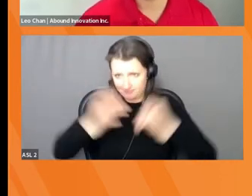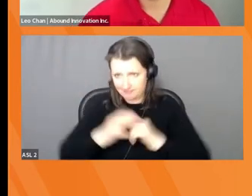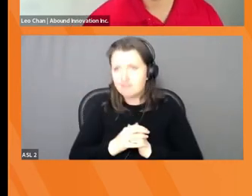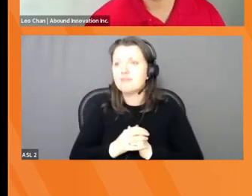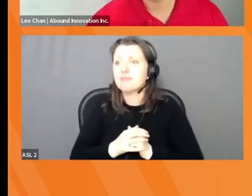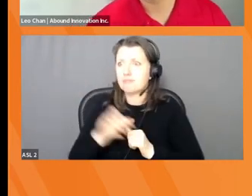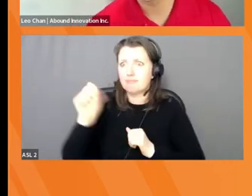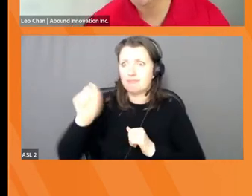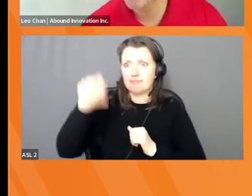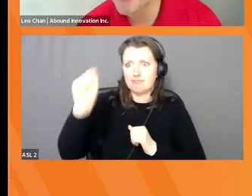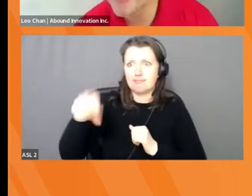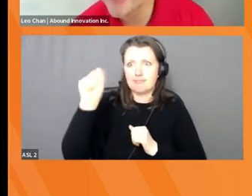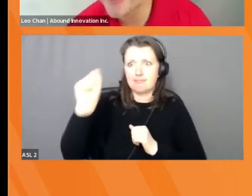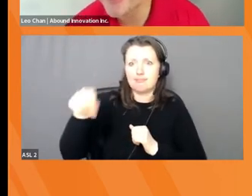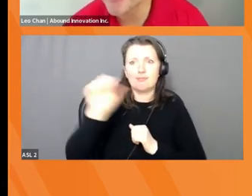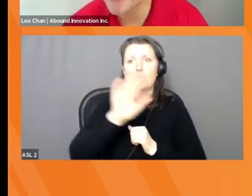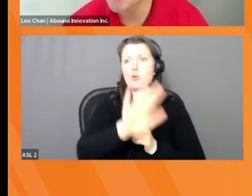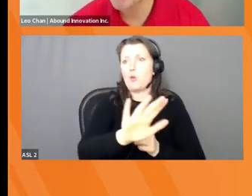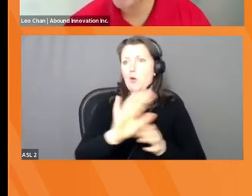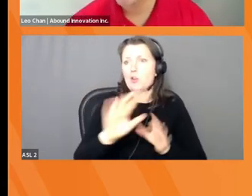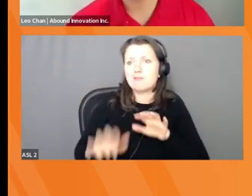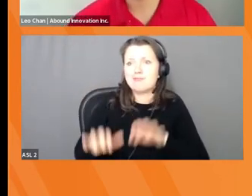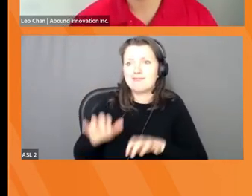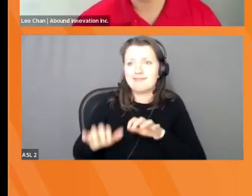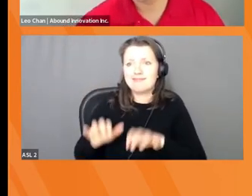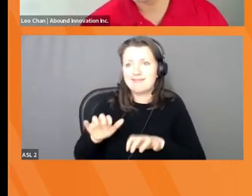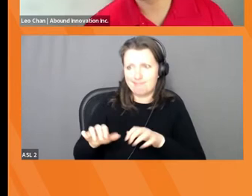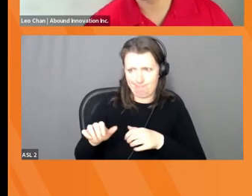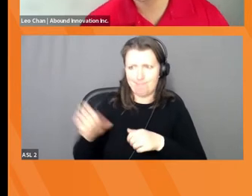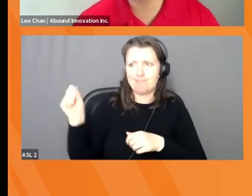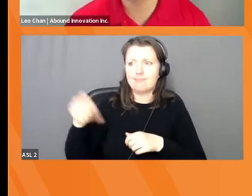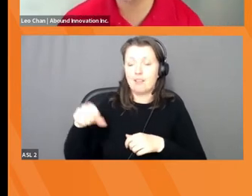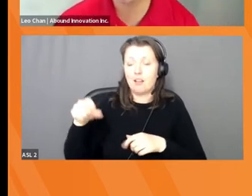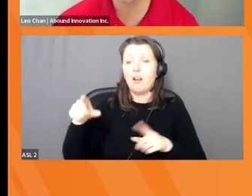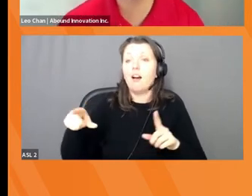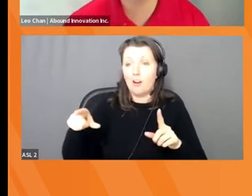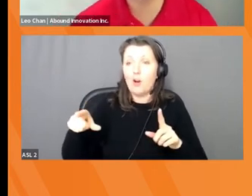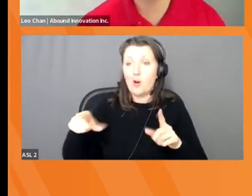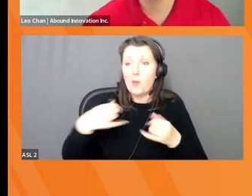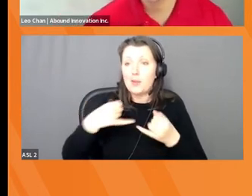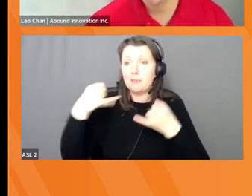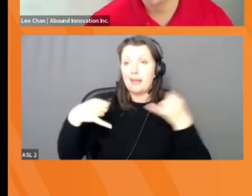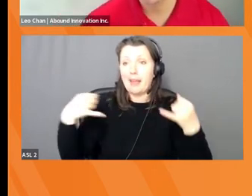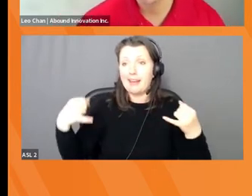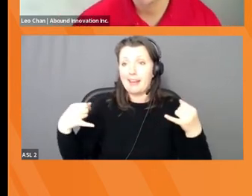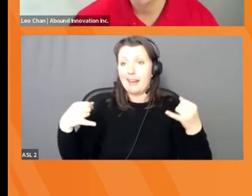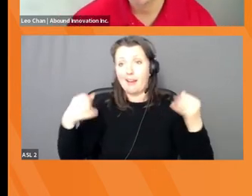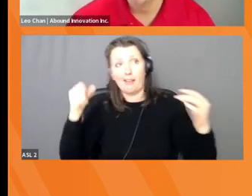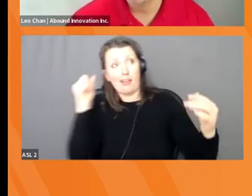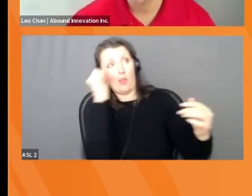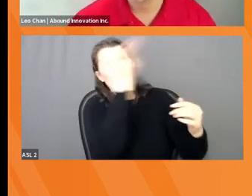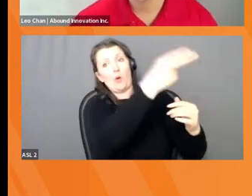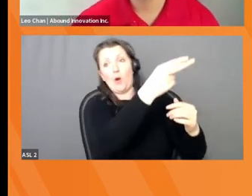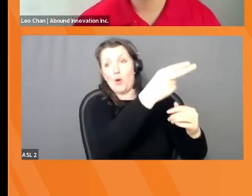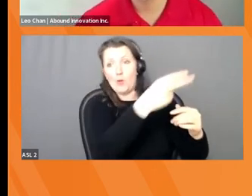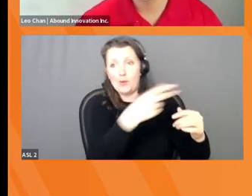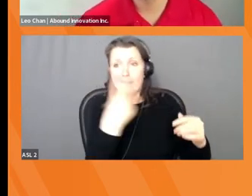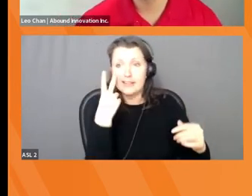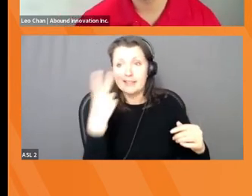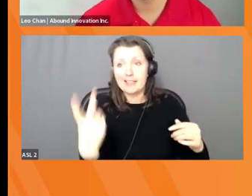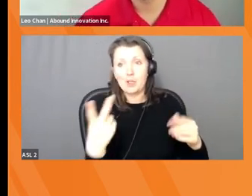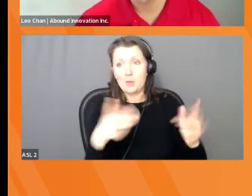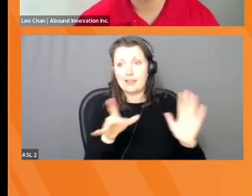Think about how to improve. No answer. Throw spaghetti at the lawn. See what sticks. Nice. More efficiency